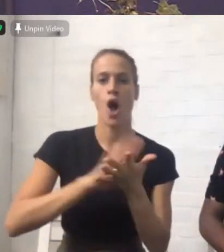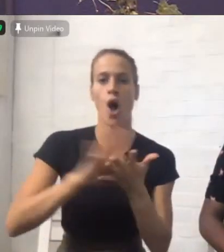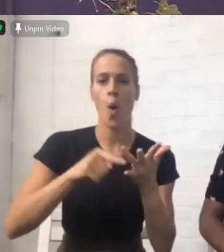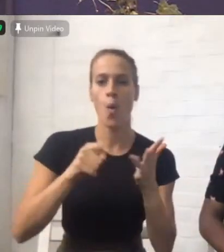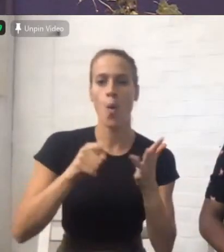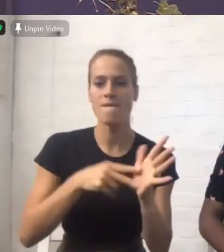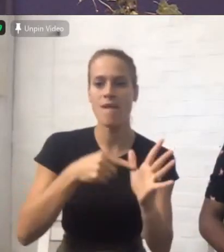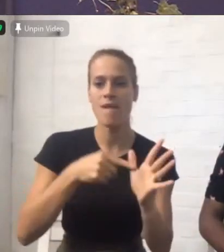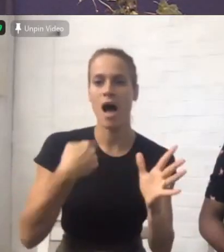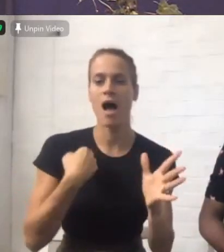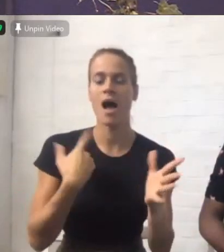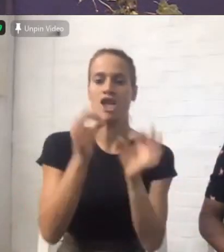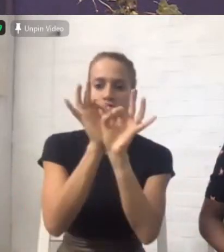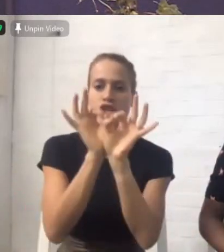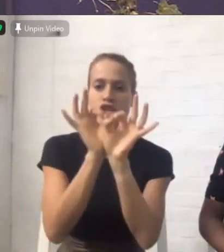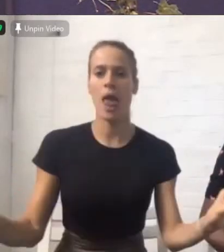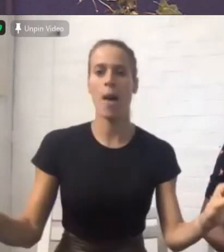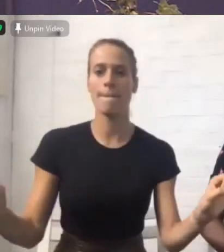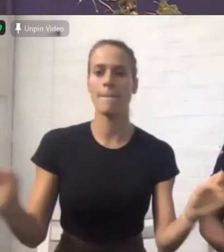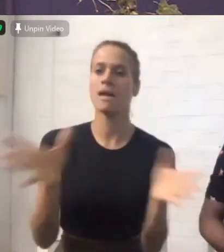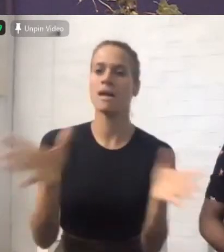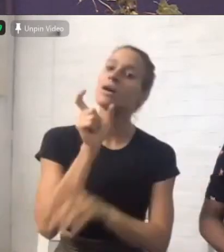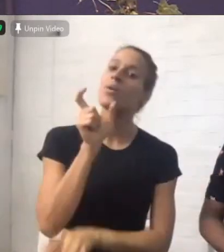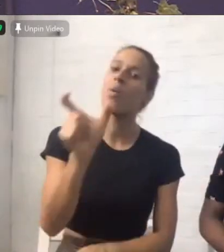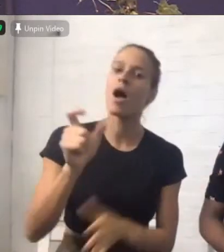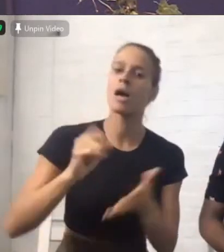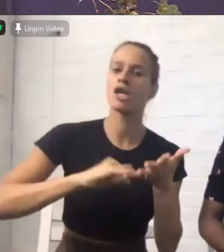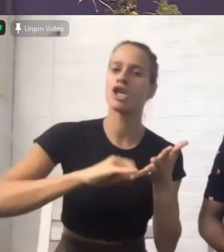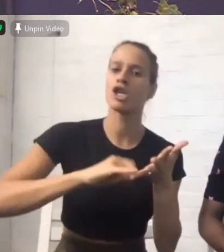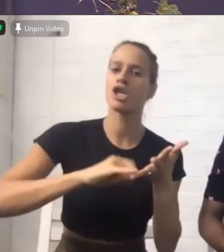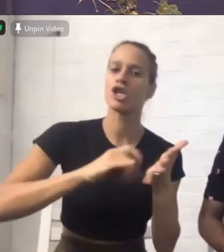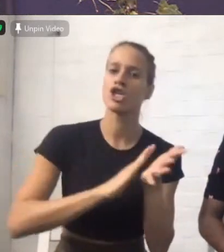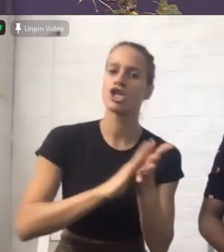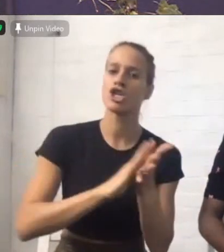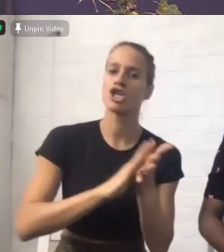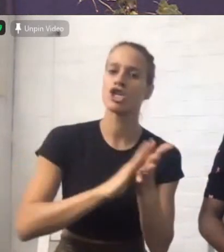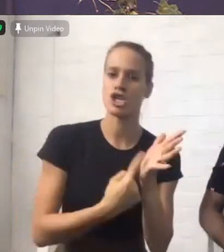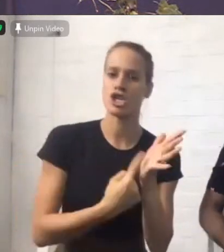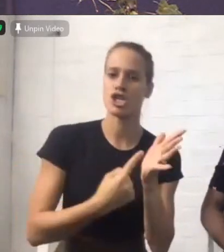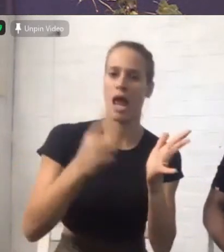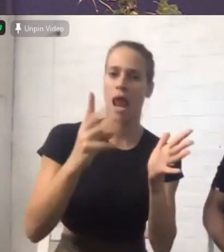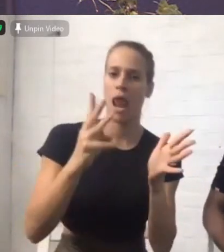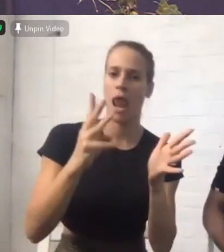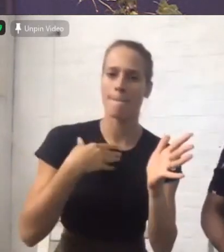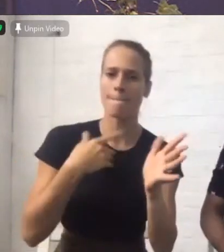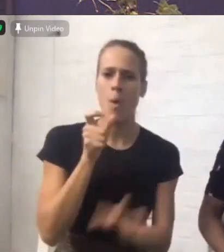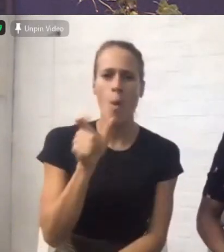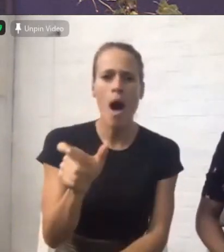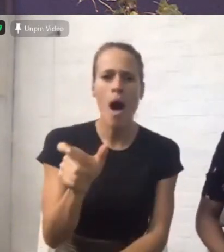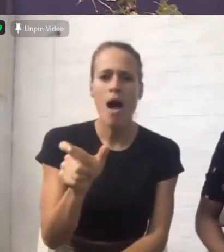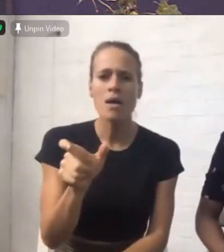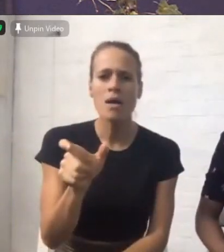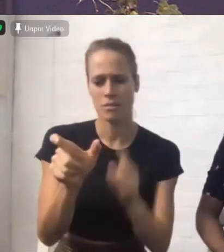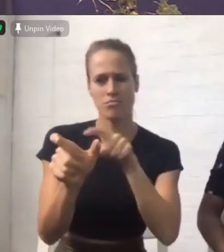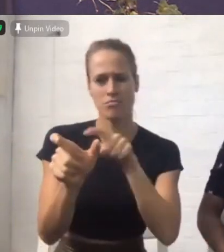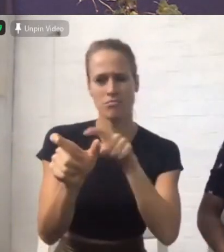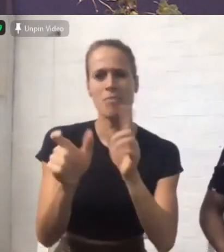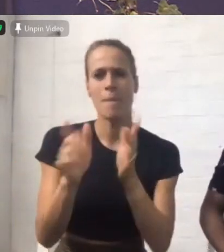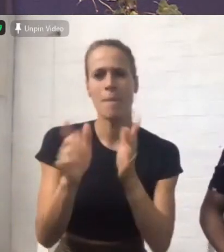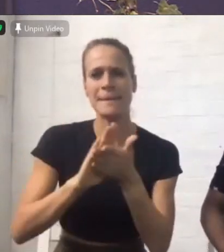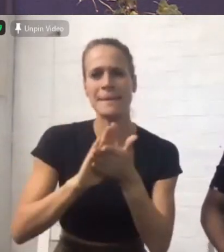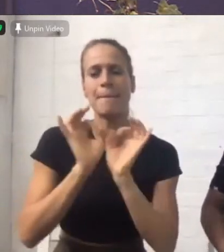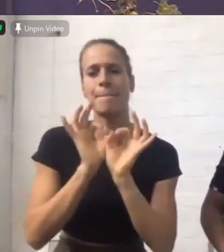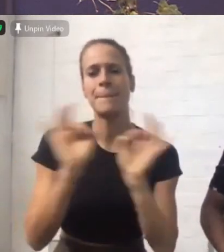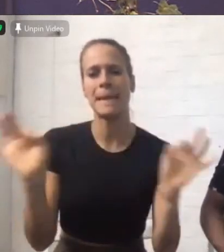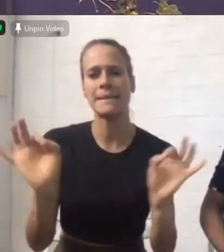And I want to talk a little bit about this word shalom with you today. I want you to understand the